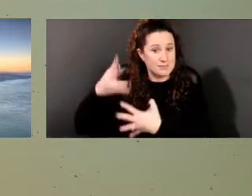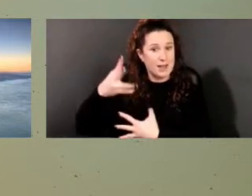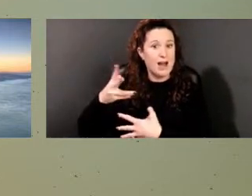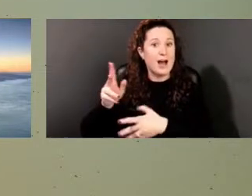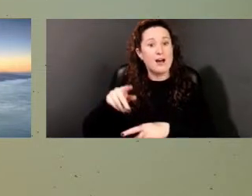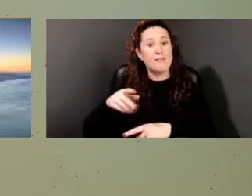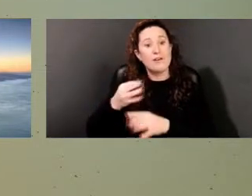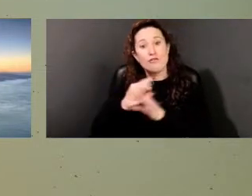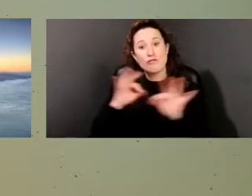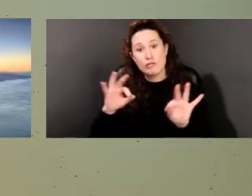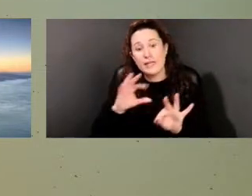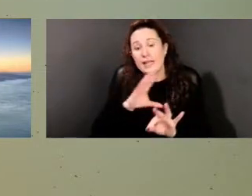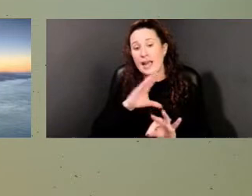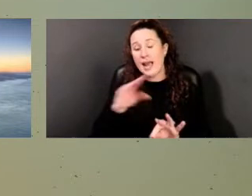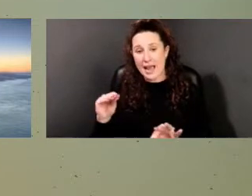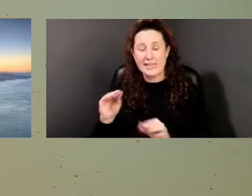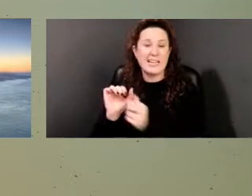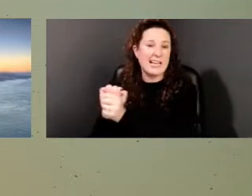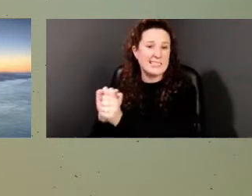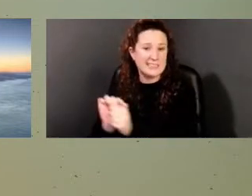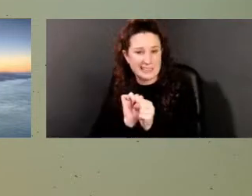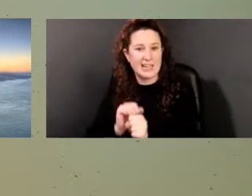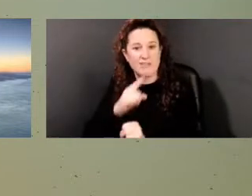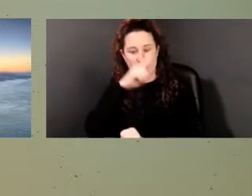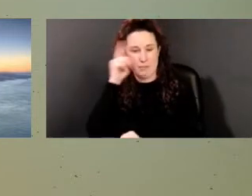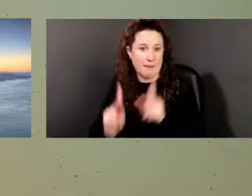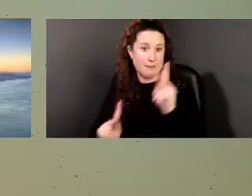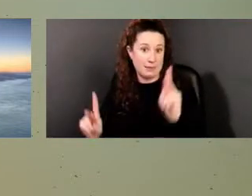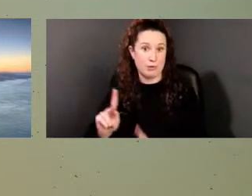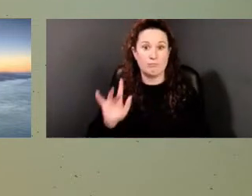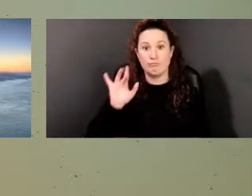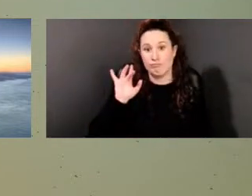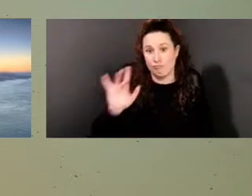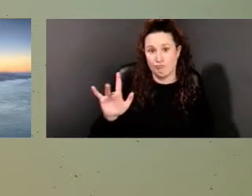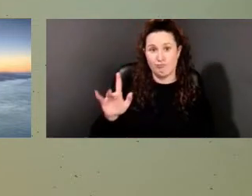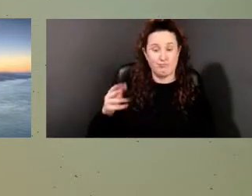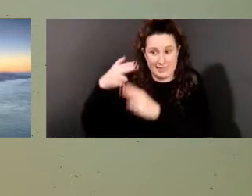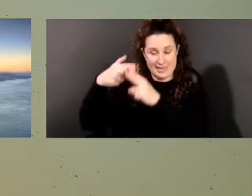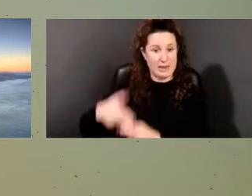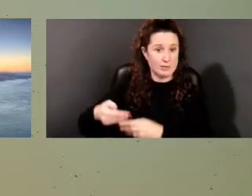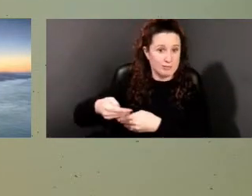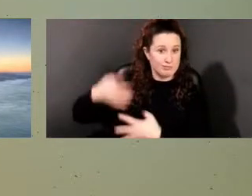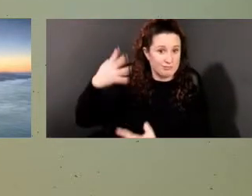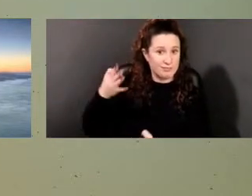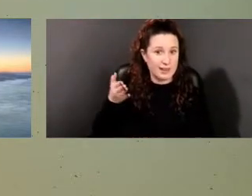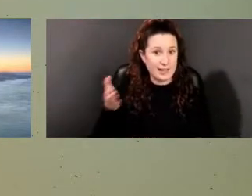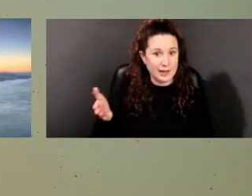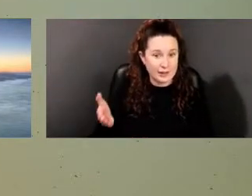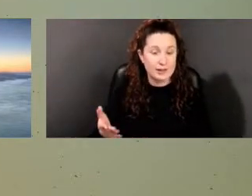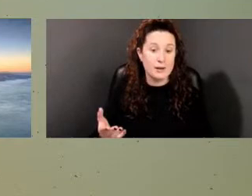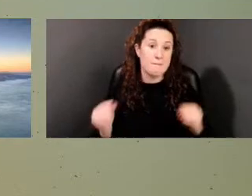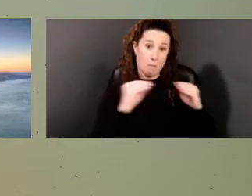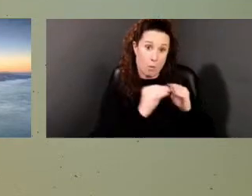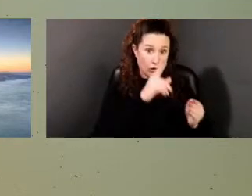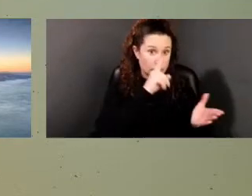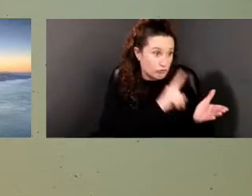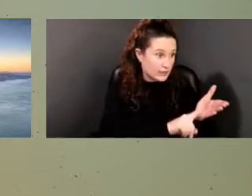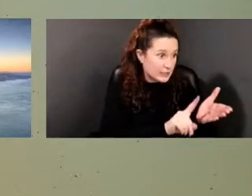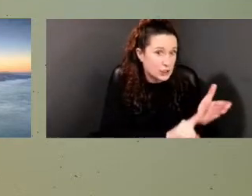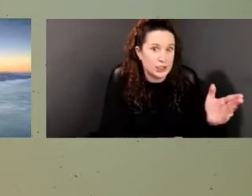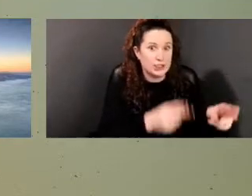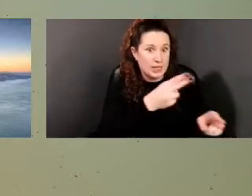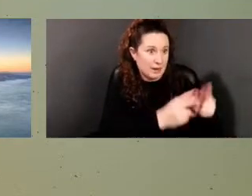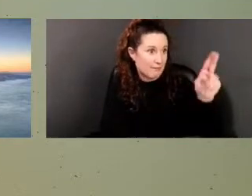what we're calling the Plantation Stories Project. And as we do more research, we will be able to add to that